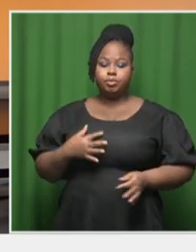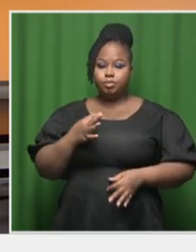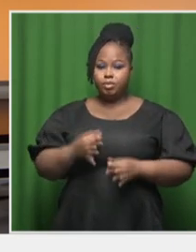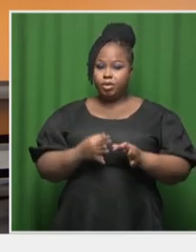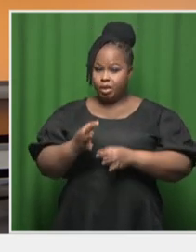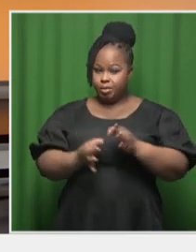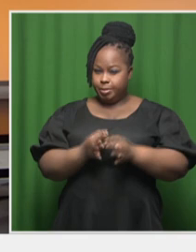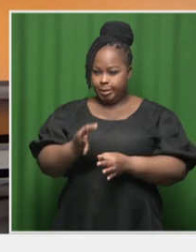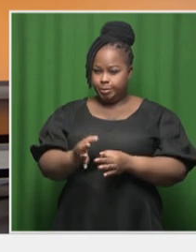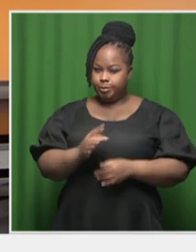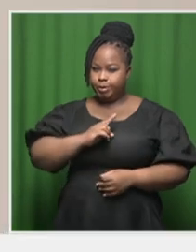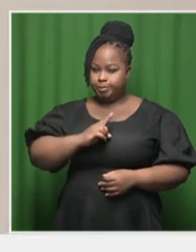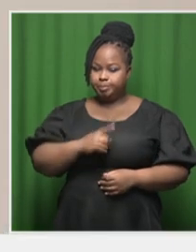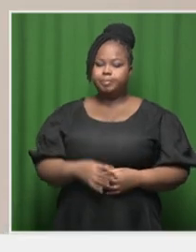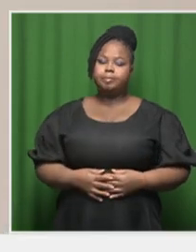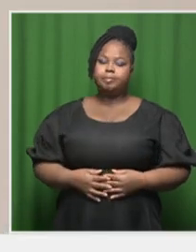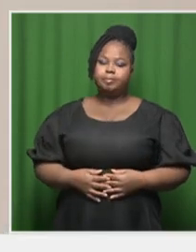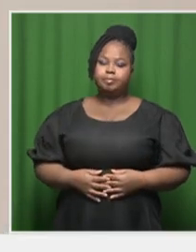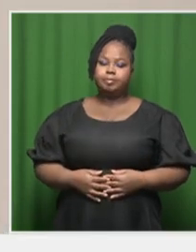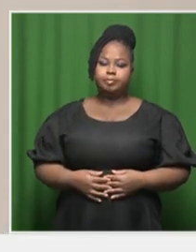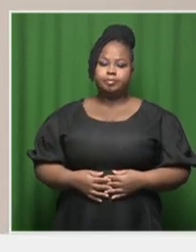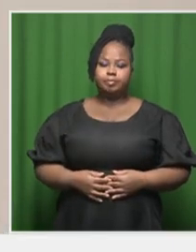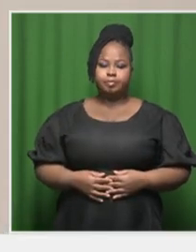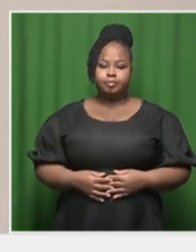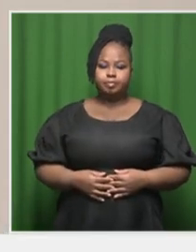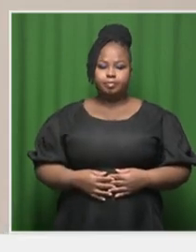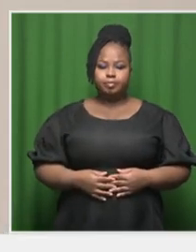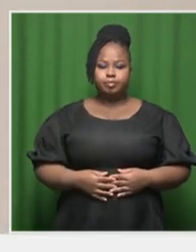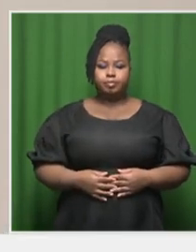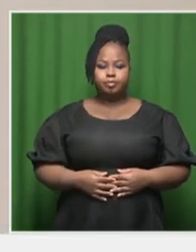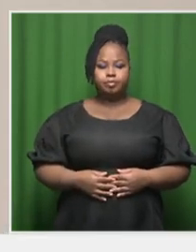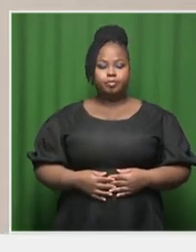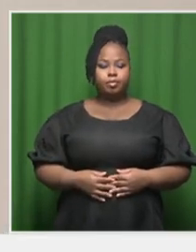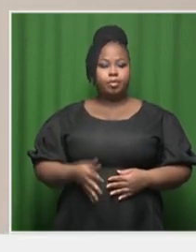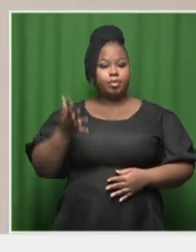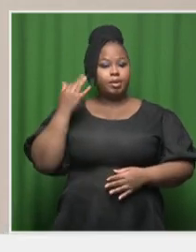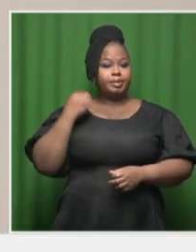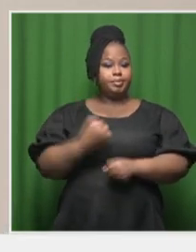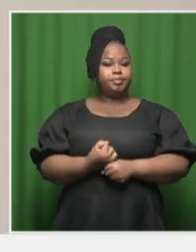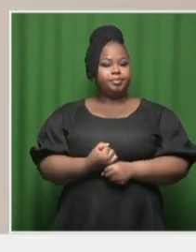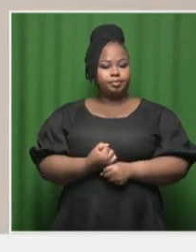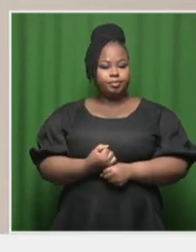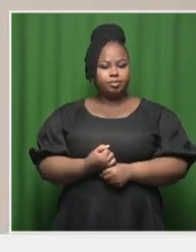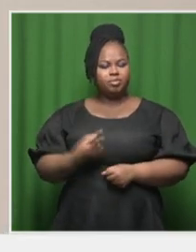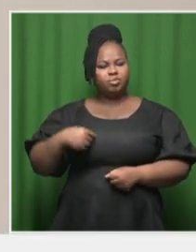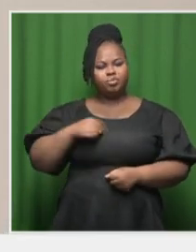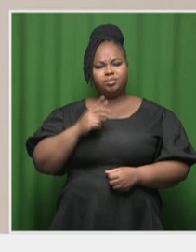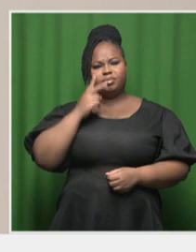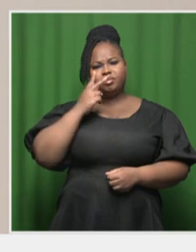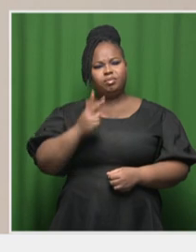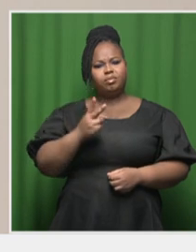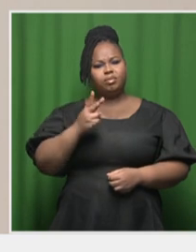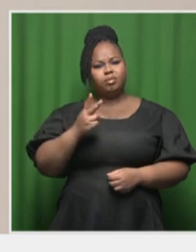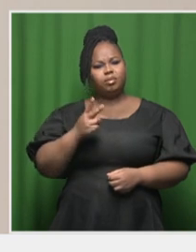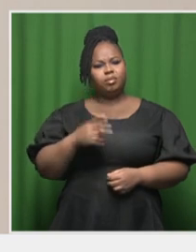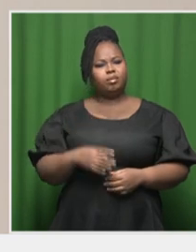take a minutes just to explain how we ended up here. Over the last year, we had seen an increased